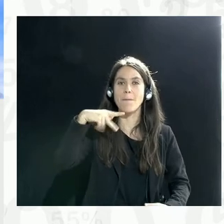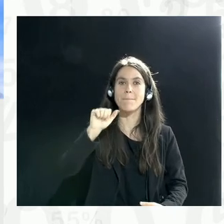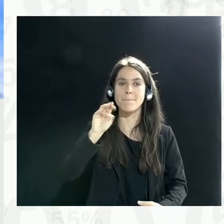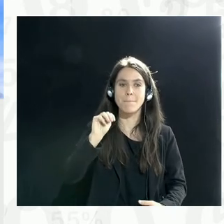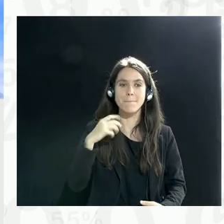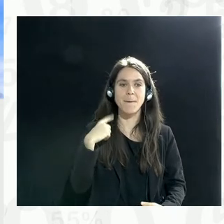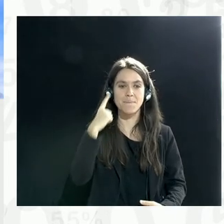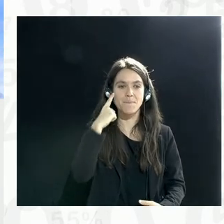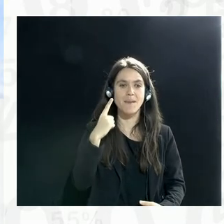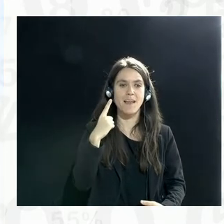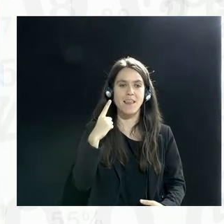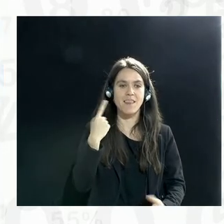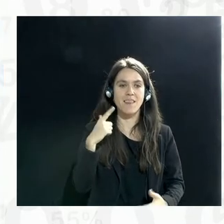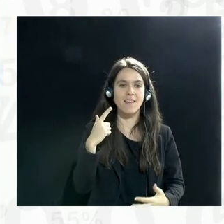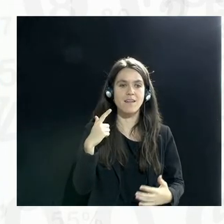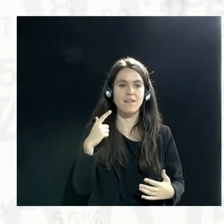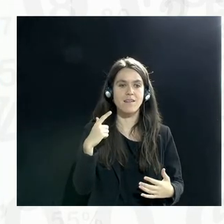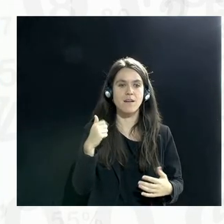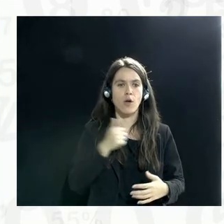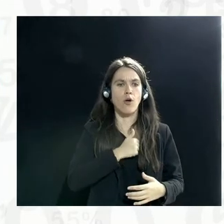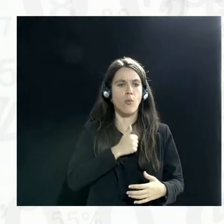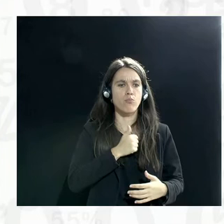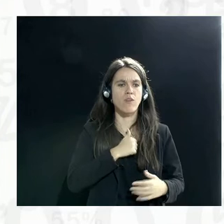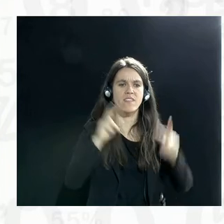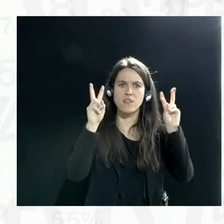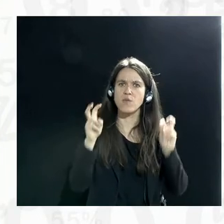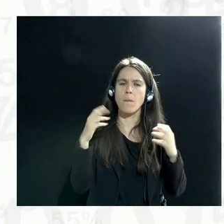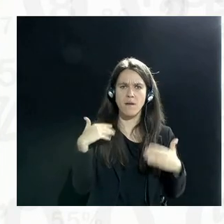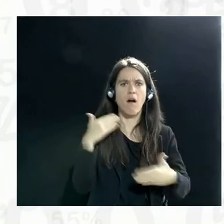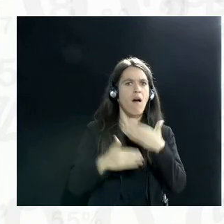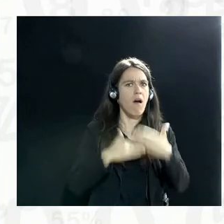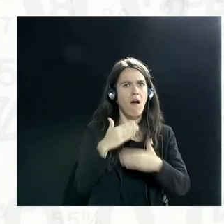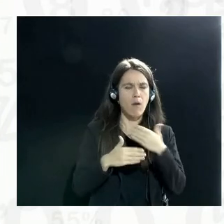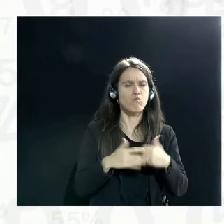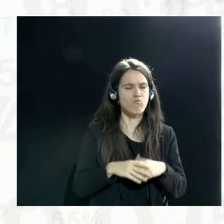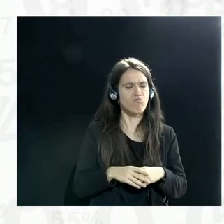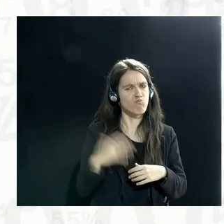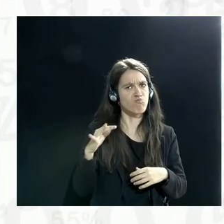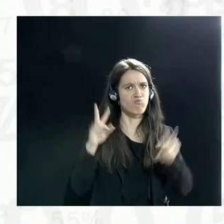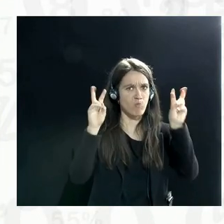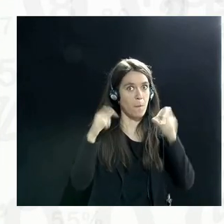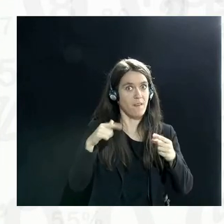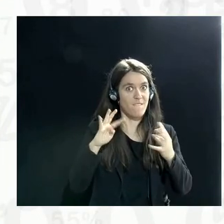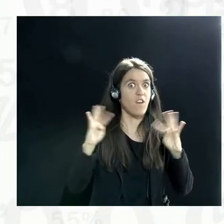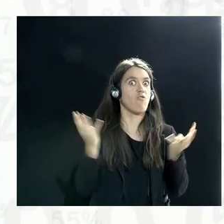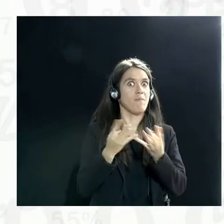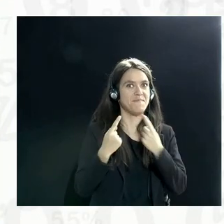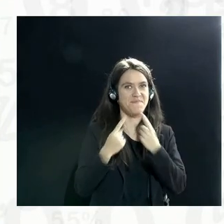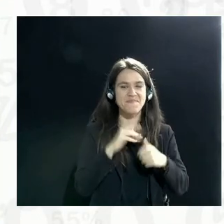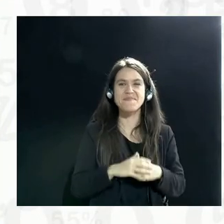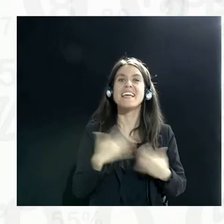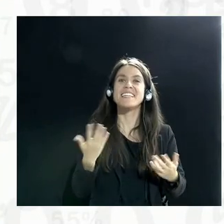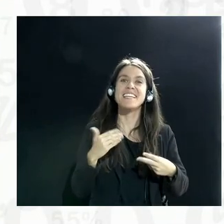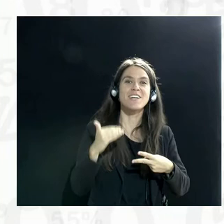that's something that's at the heart of many discussions I've overheard in the hallways as well here at the forum. But next, we turn to